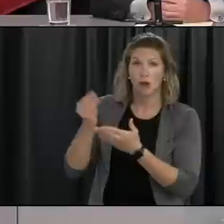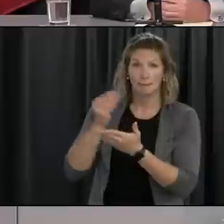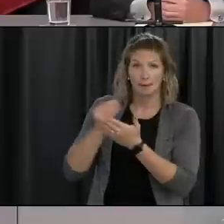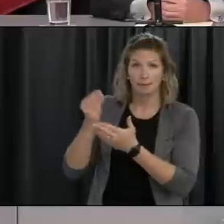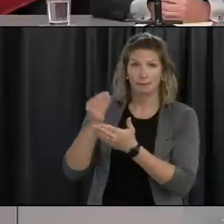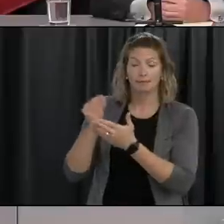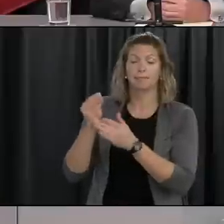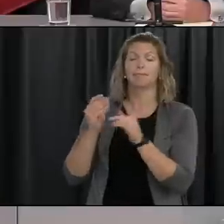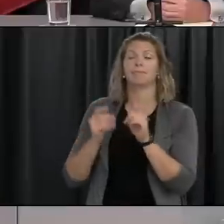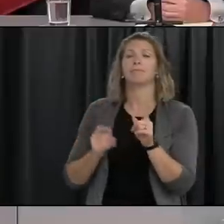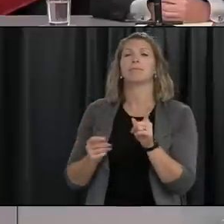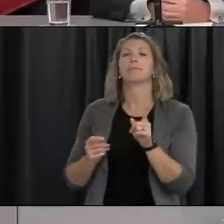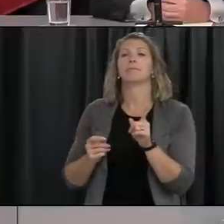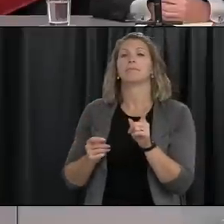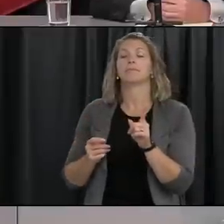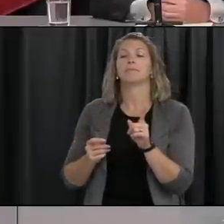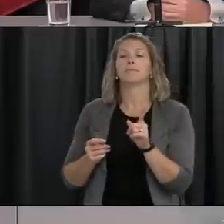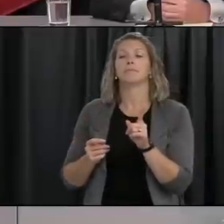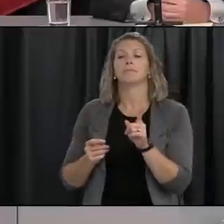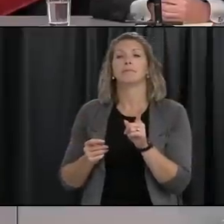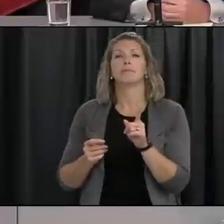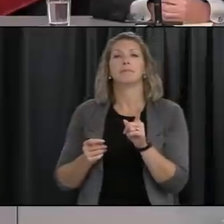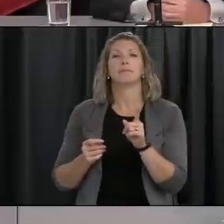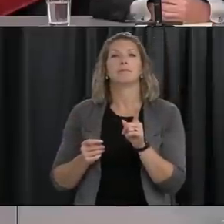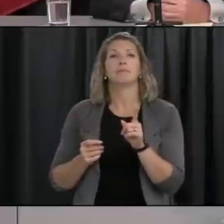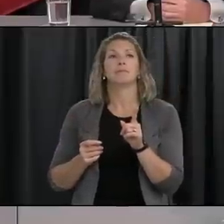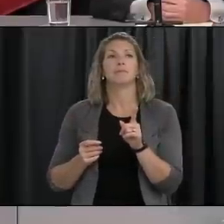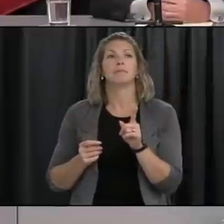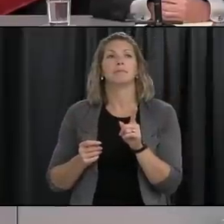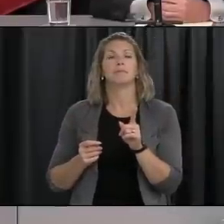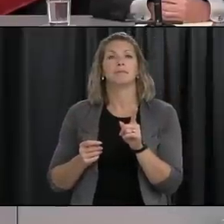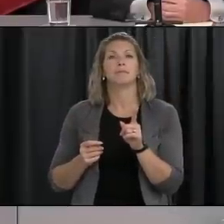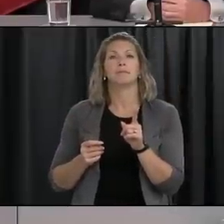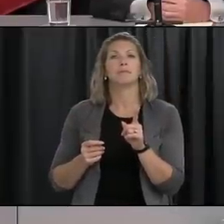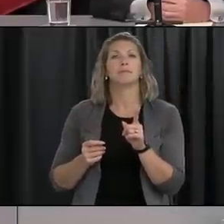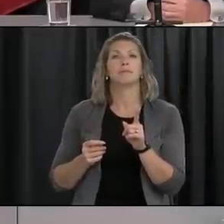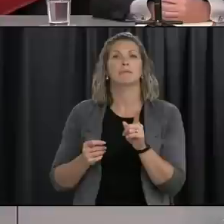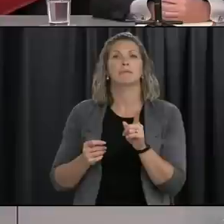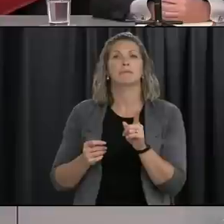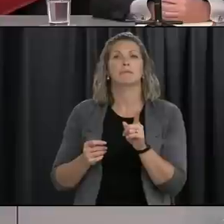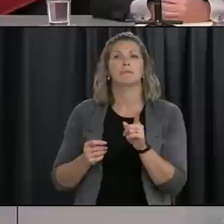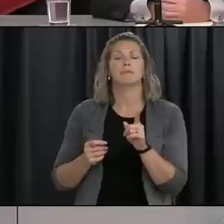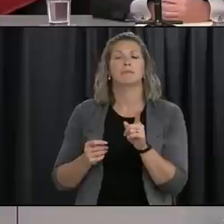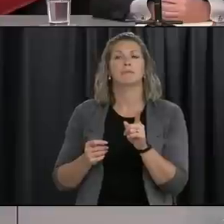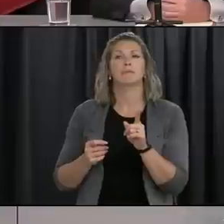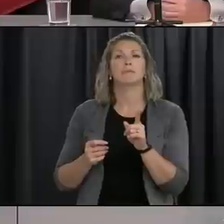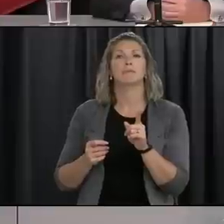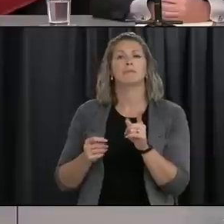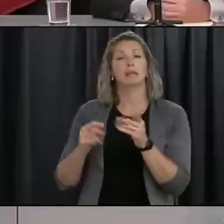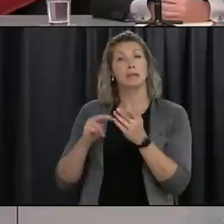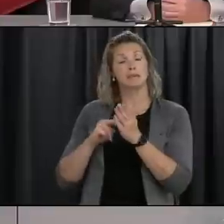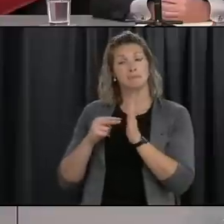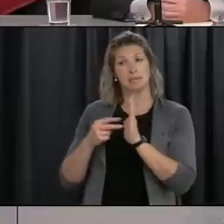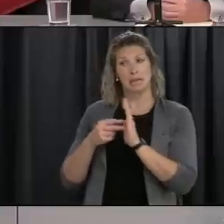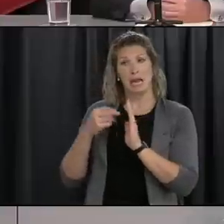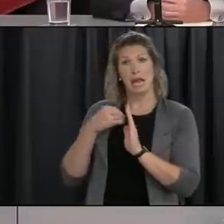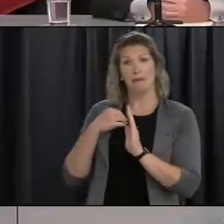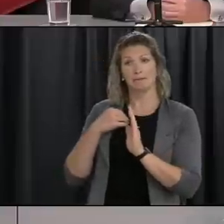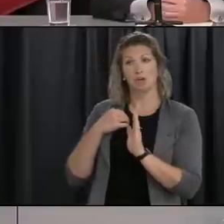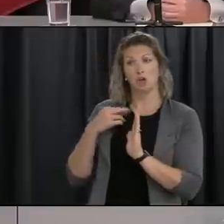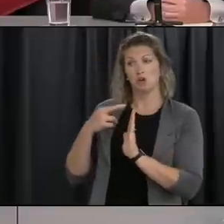um does that necessarily mean you're going to be given a standard protocol to follow